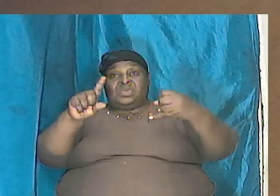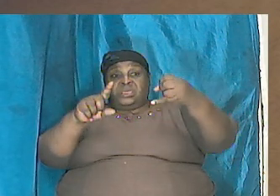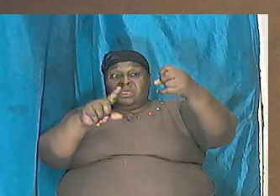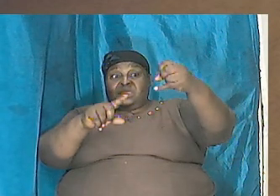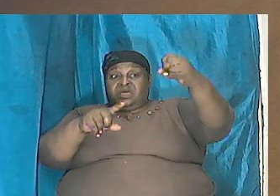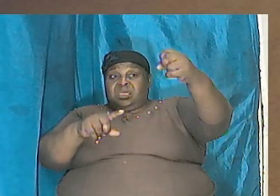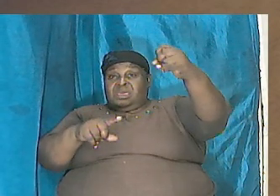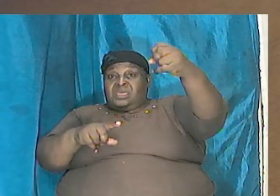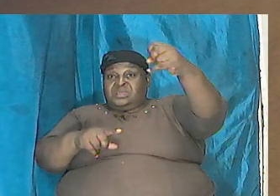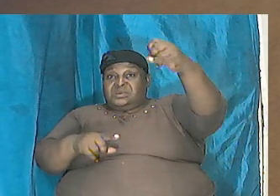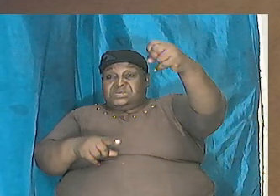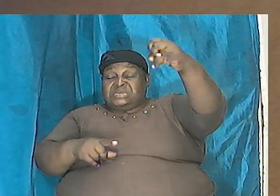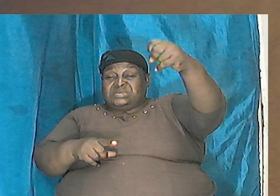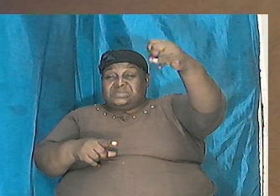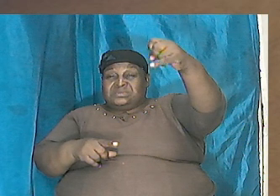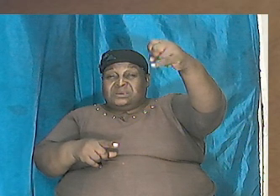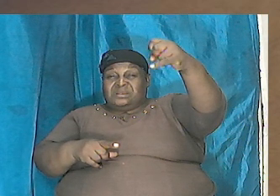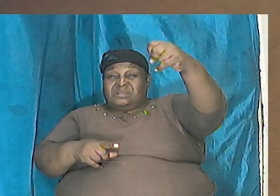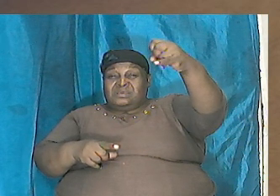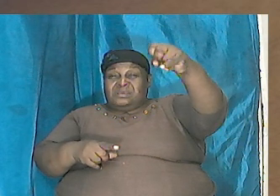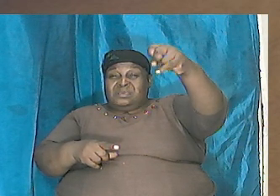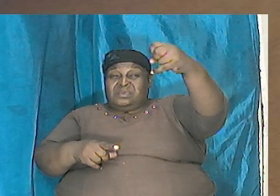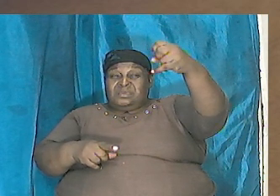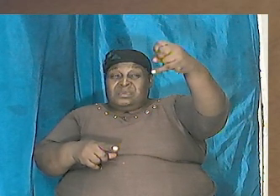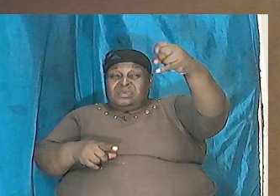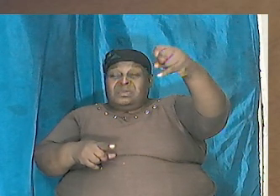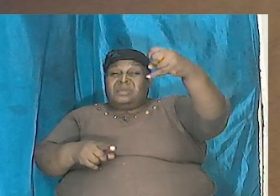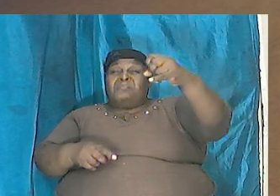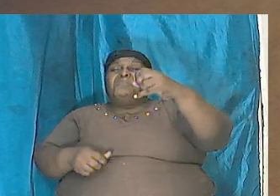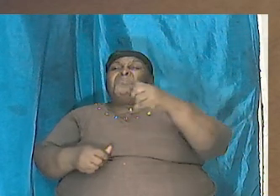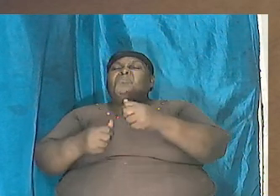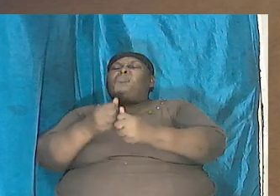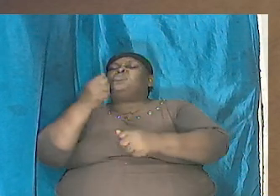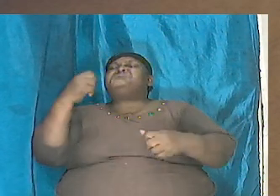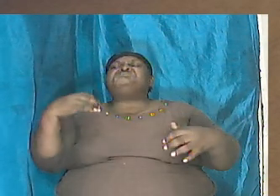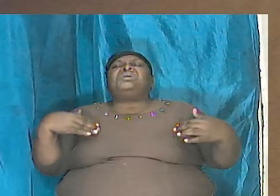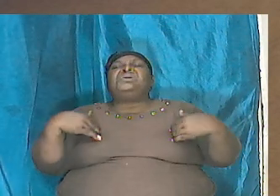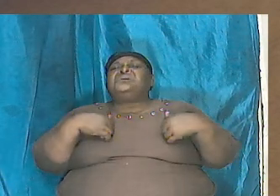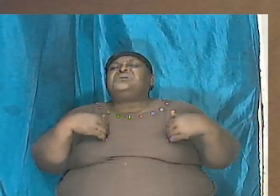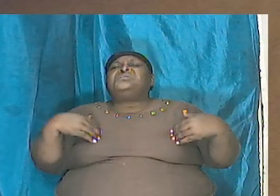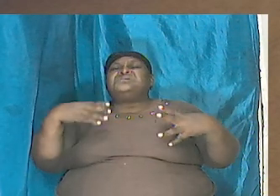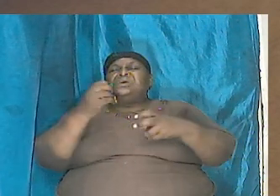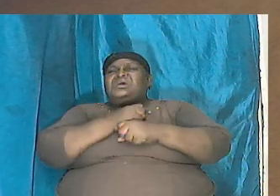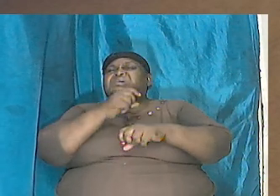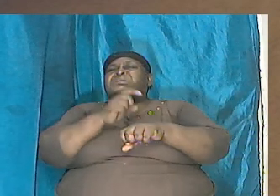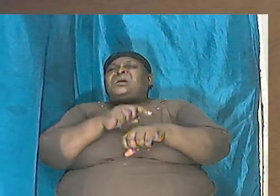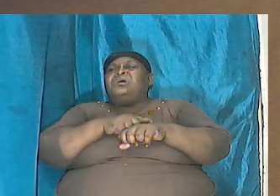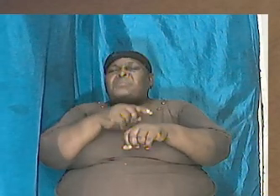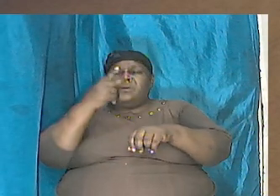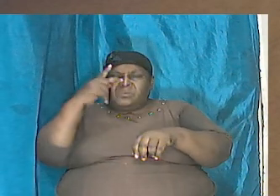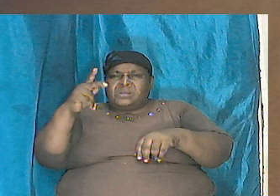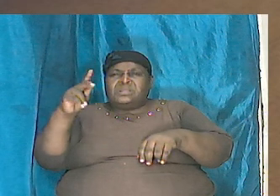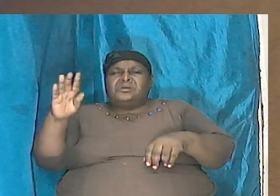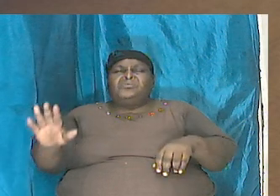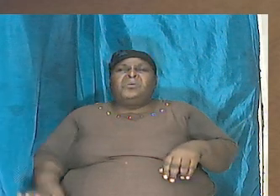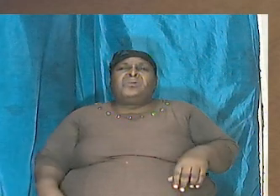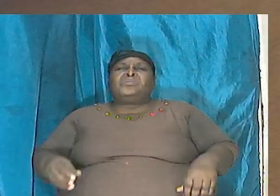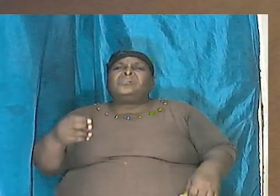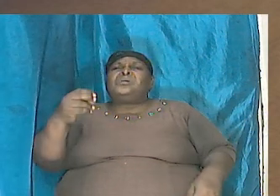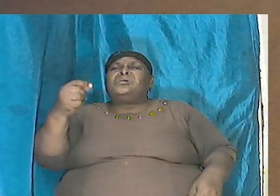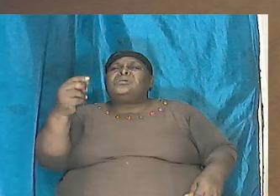tail remember in most animals you know you ever look at take a time brethren and look at a doll look at his tail